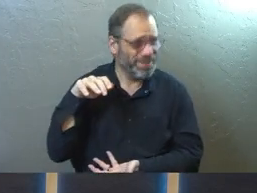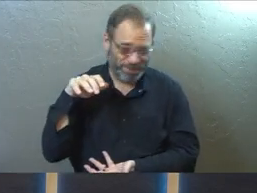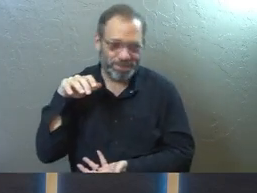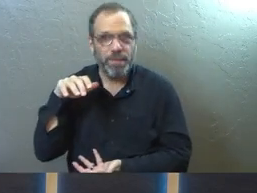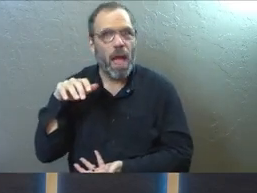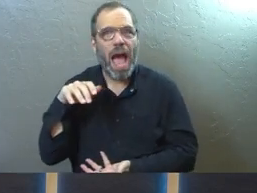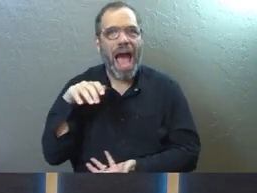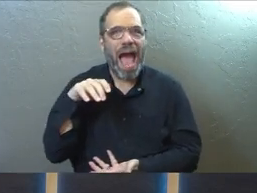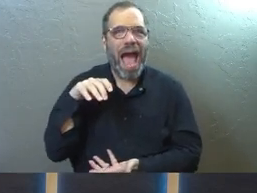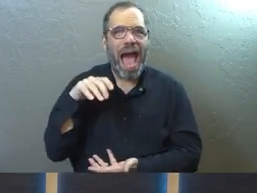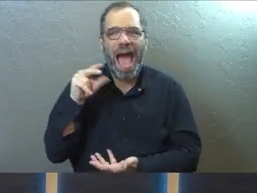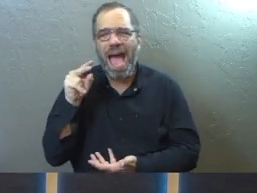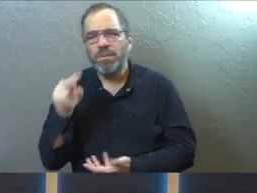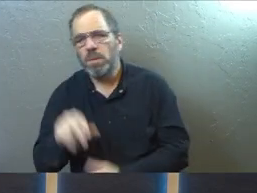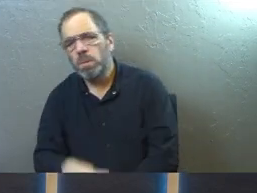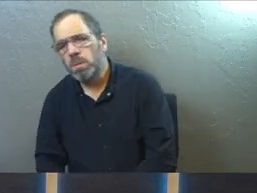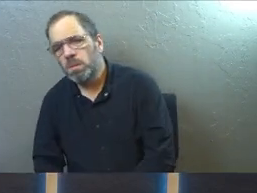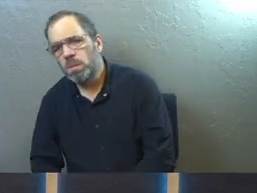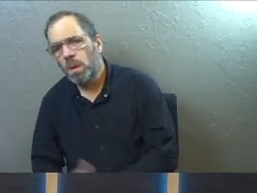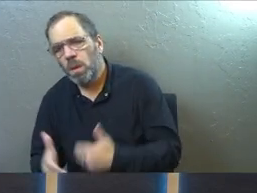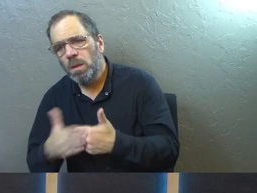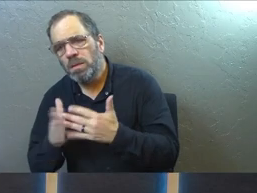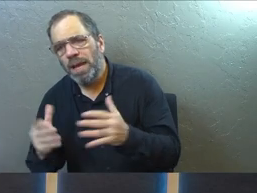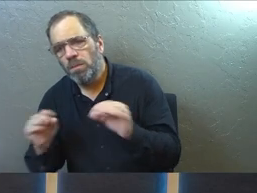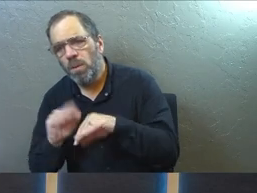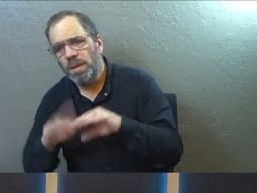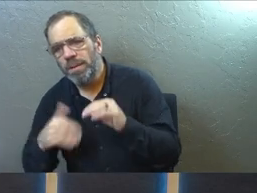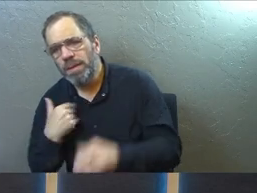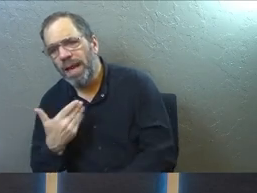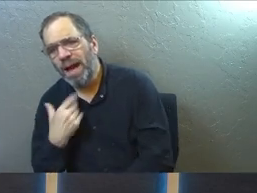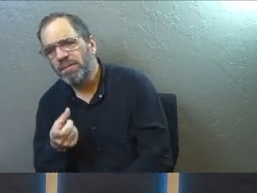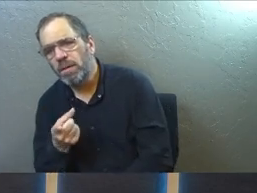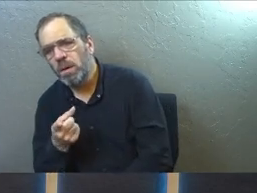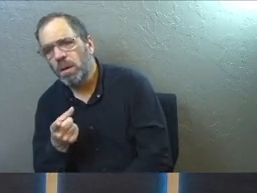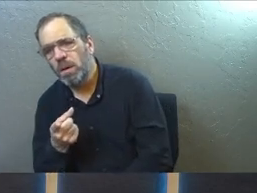I still have looked down the street and noticed that my neighbors have more than I do.